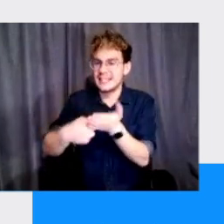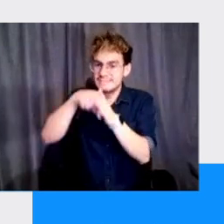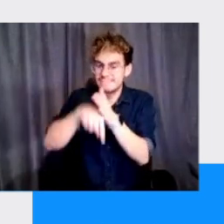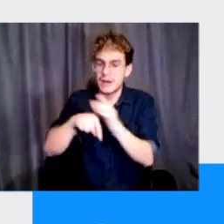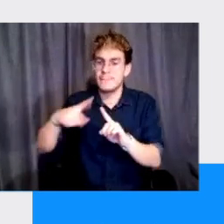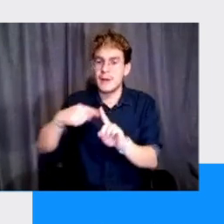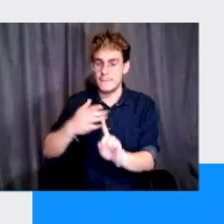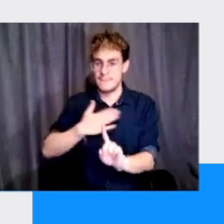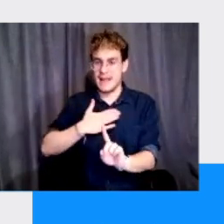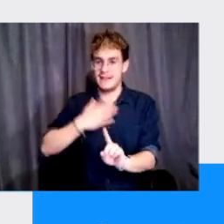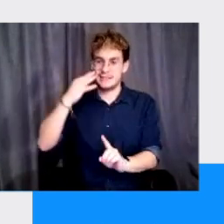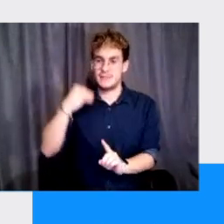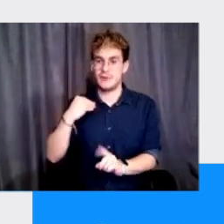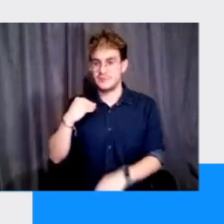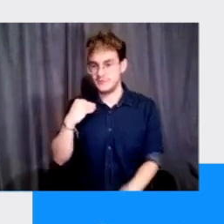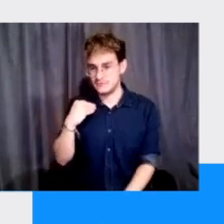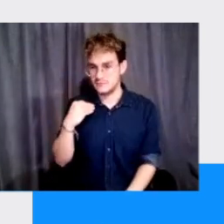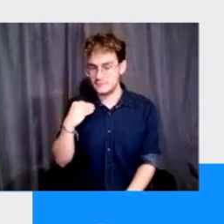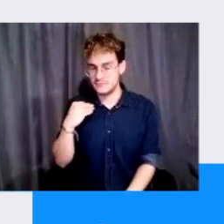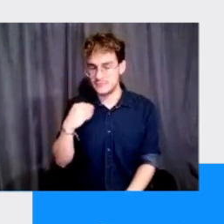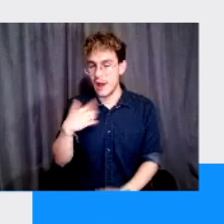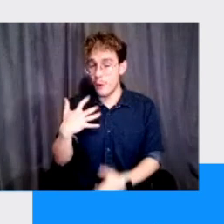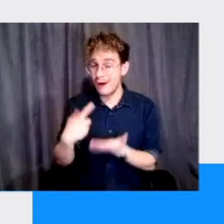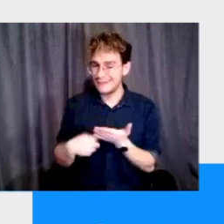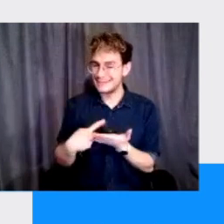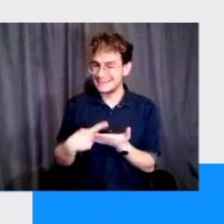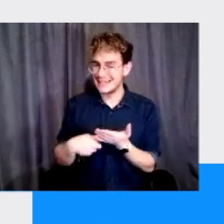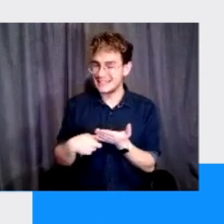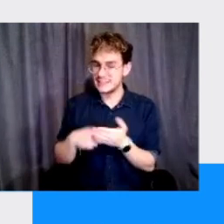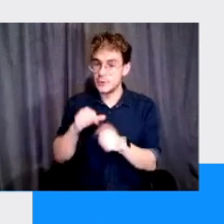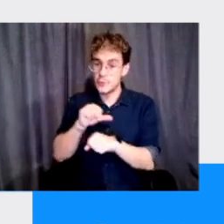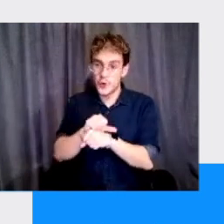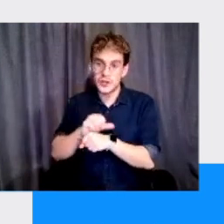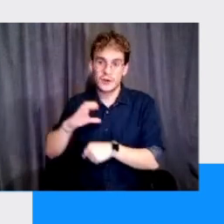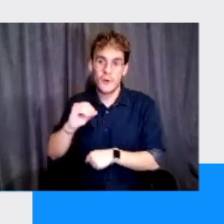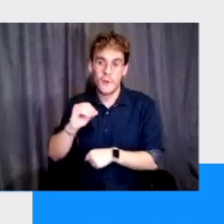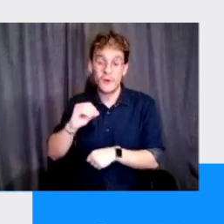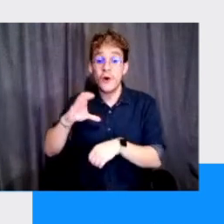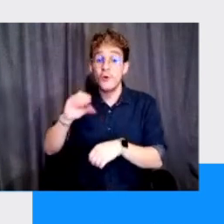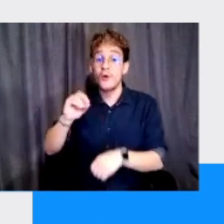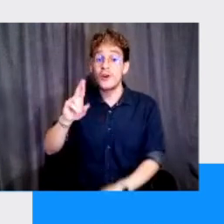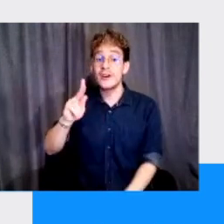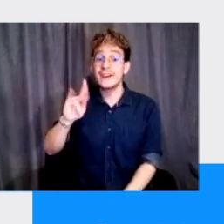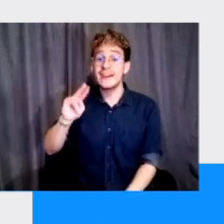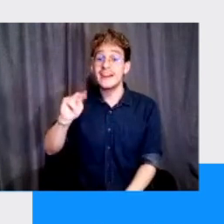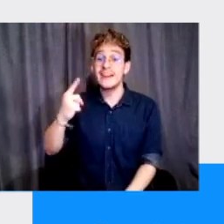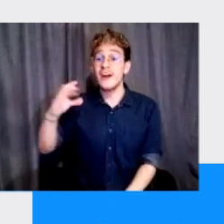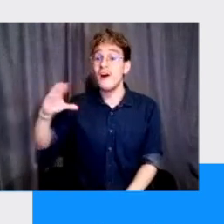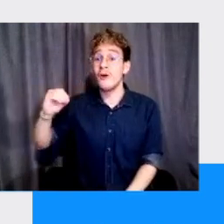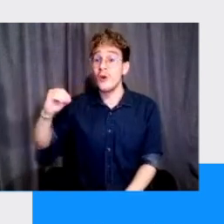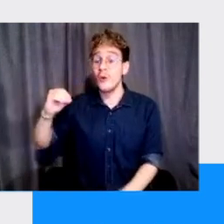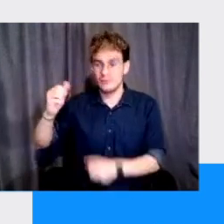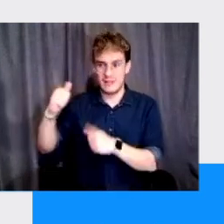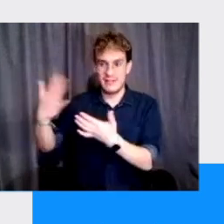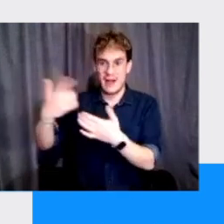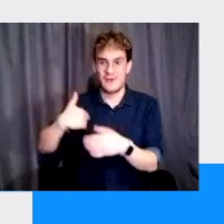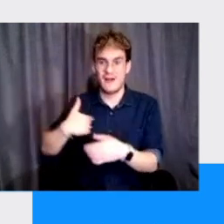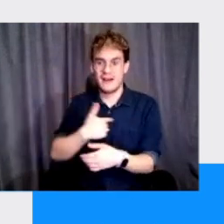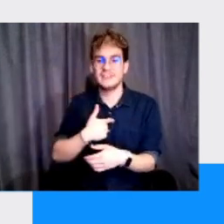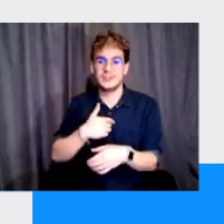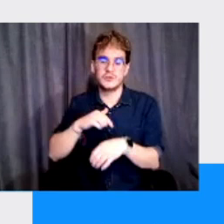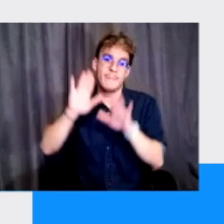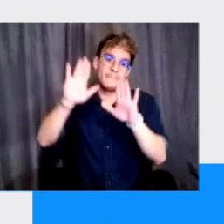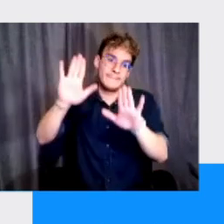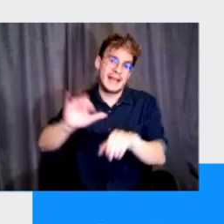my experience. And I want to talk a little bit about Working Co because Working Co is really the company, the platform that allowed us to do this amazing work